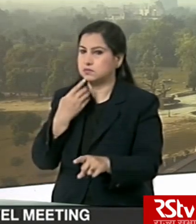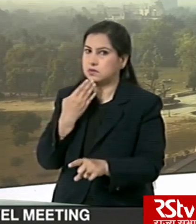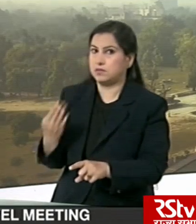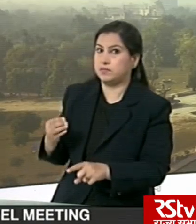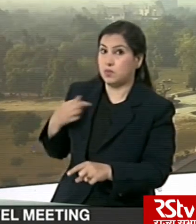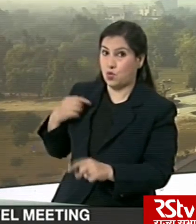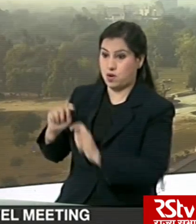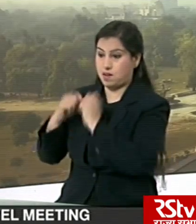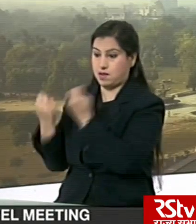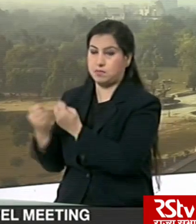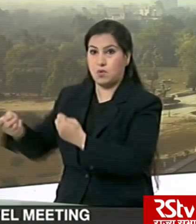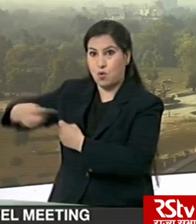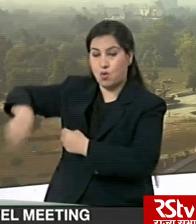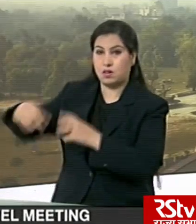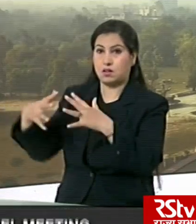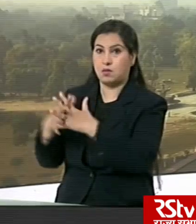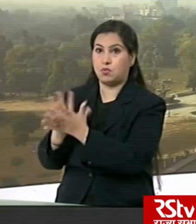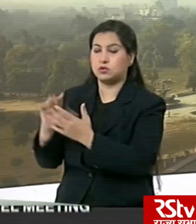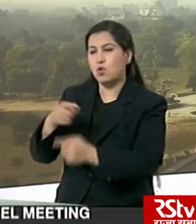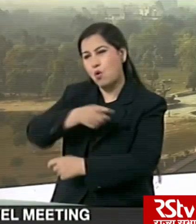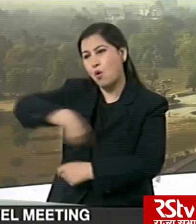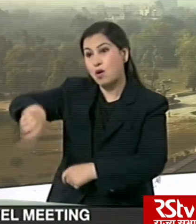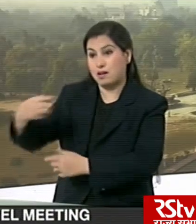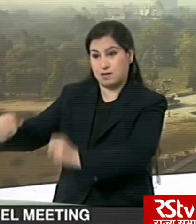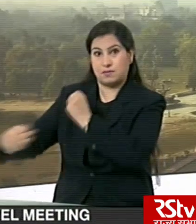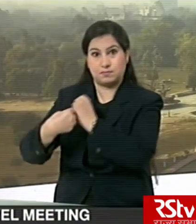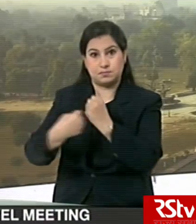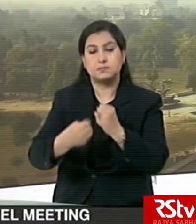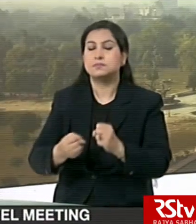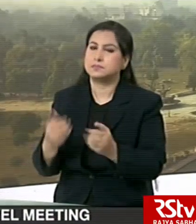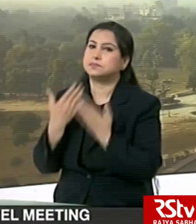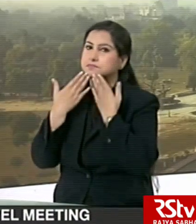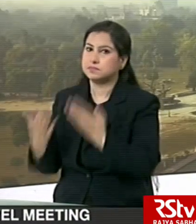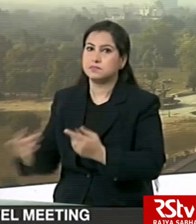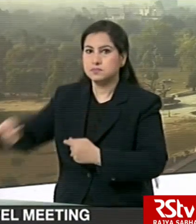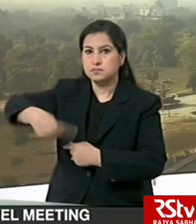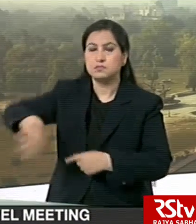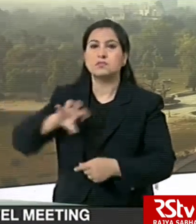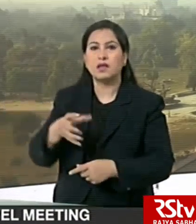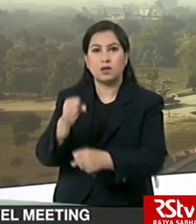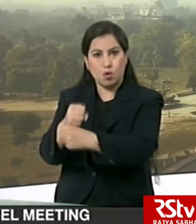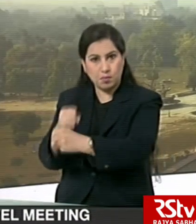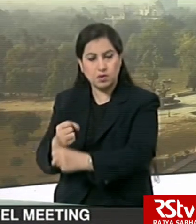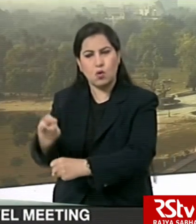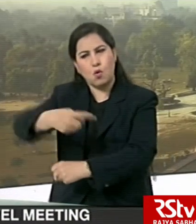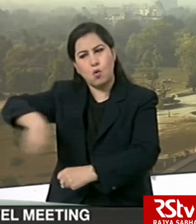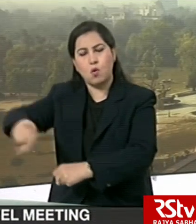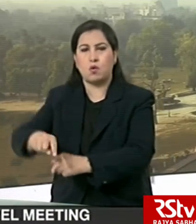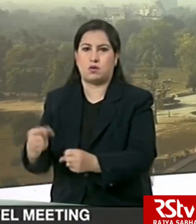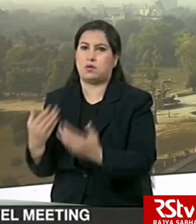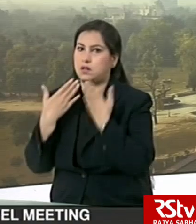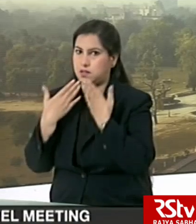IDSP people, our WHO people, all those who are involved in this and particularly all our state governments, that